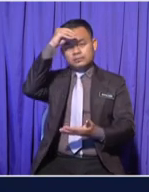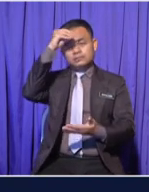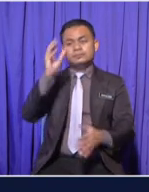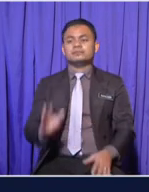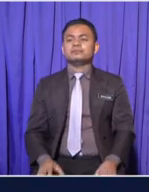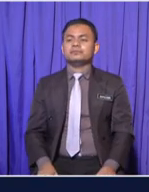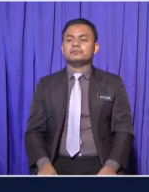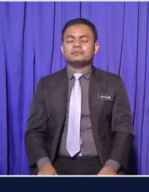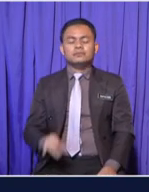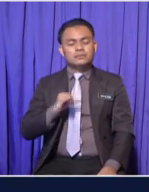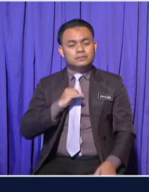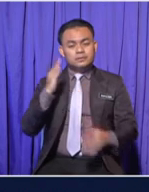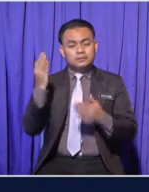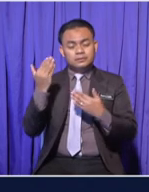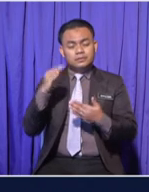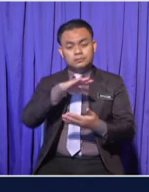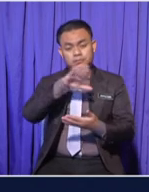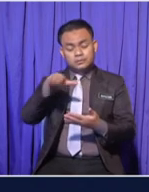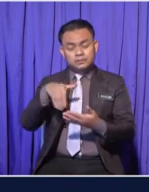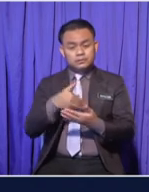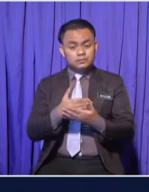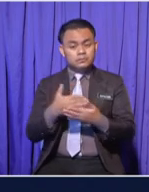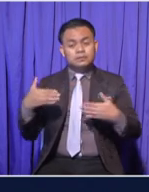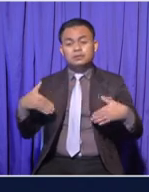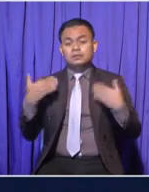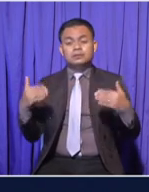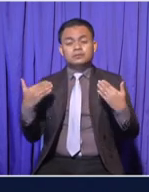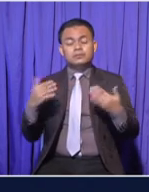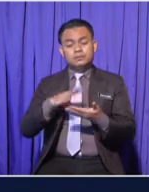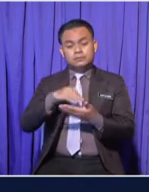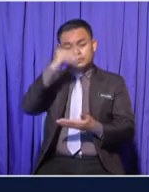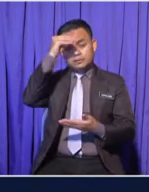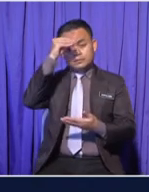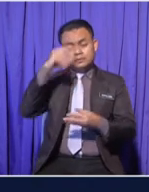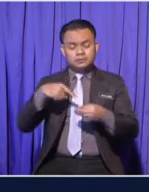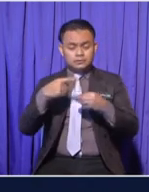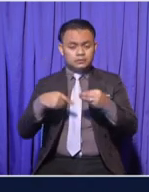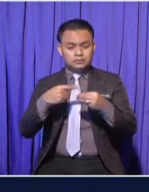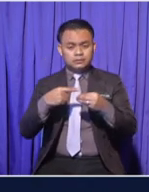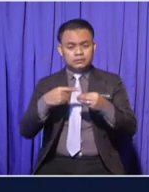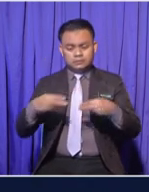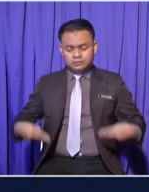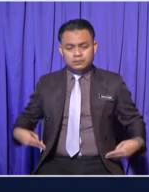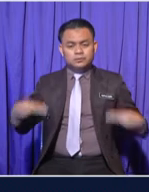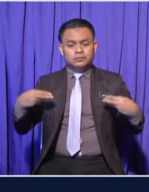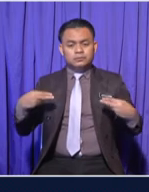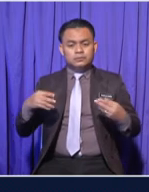I hope You had Fun learning About Human Reproductions